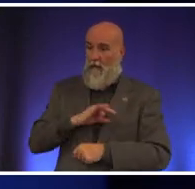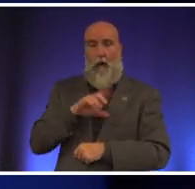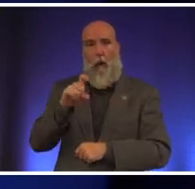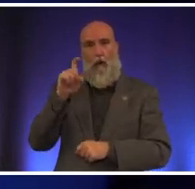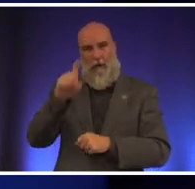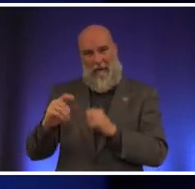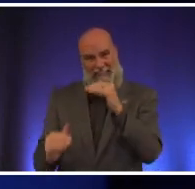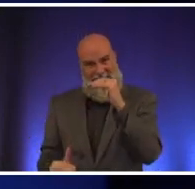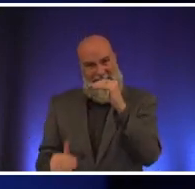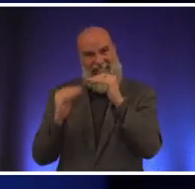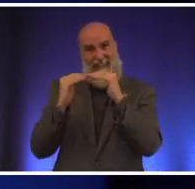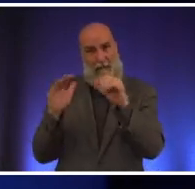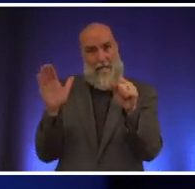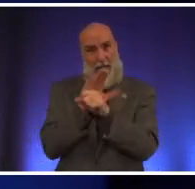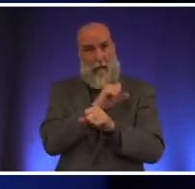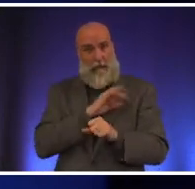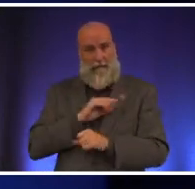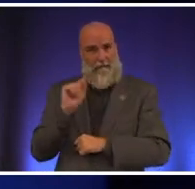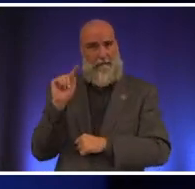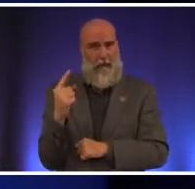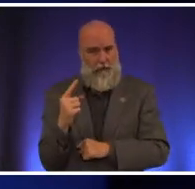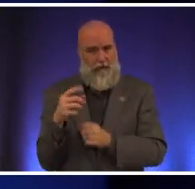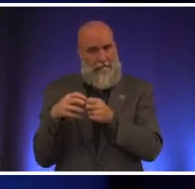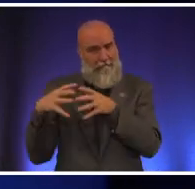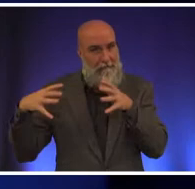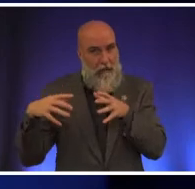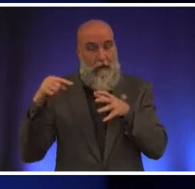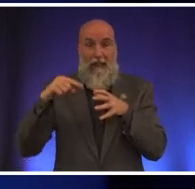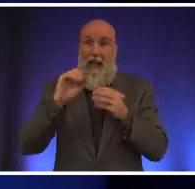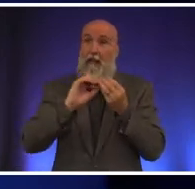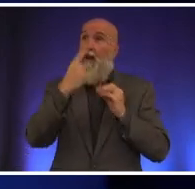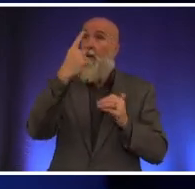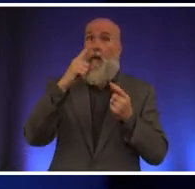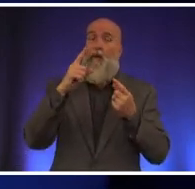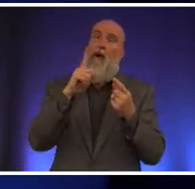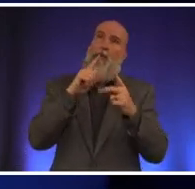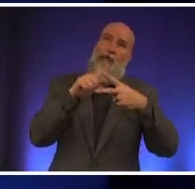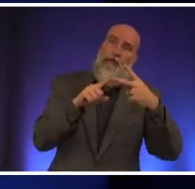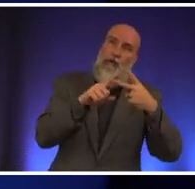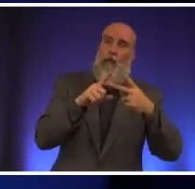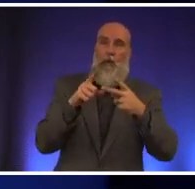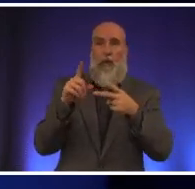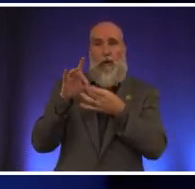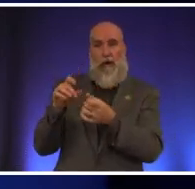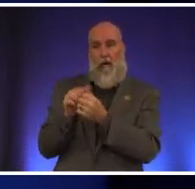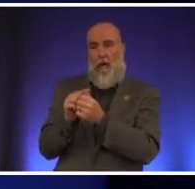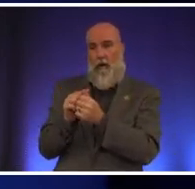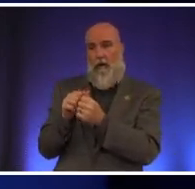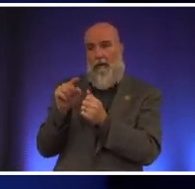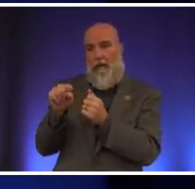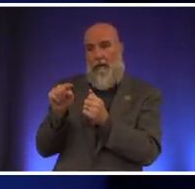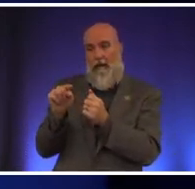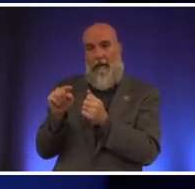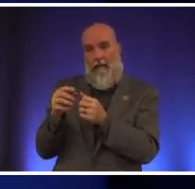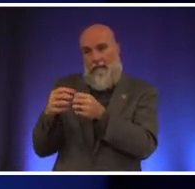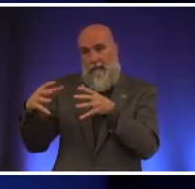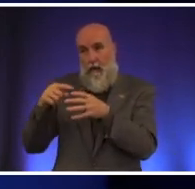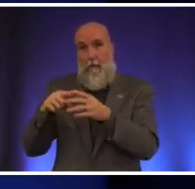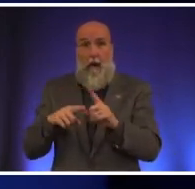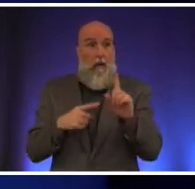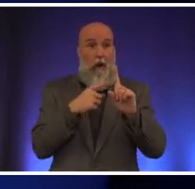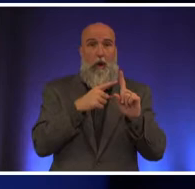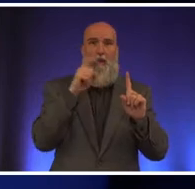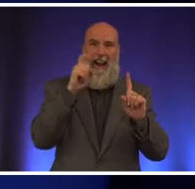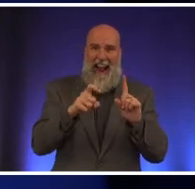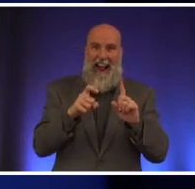full staffing and the the number one thing that we're going to have to do to get to full well there are two things that are probably tied for number one one is we